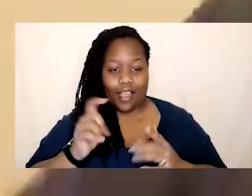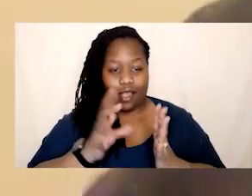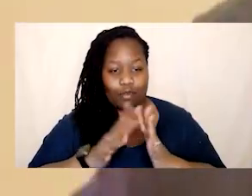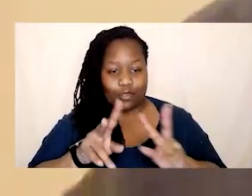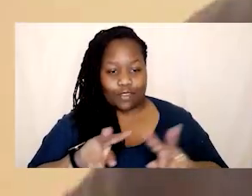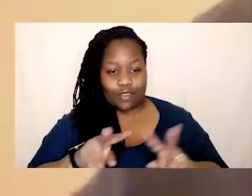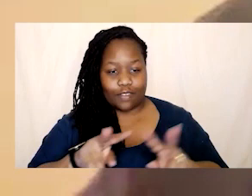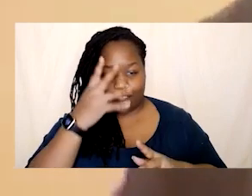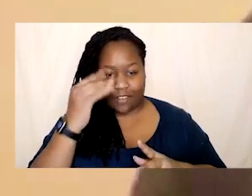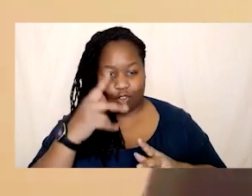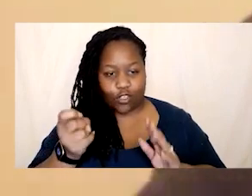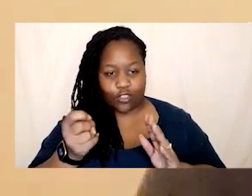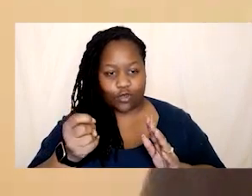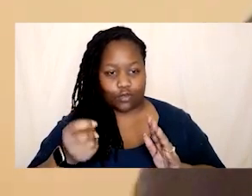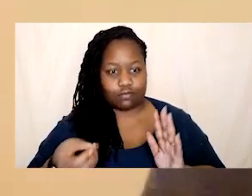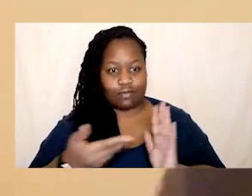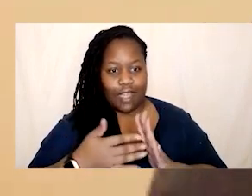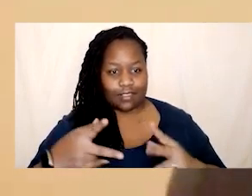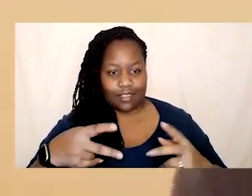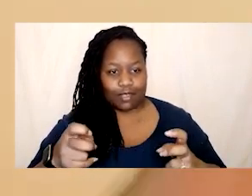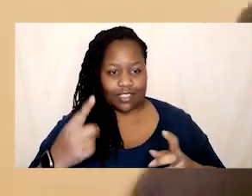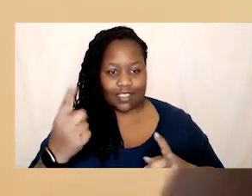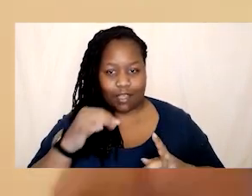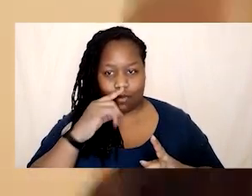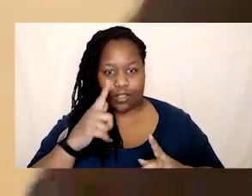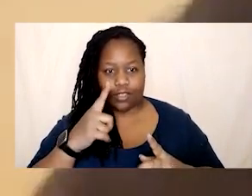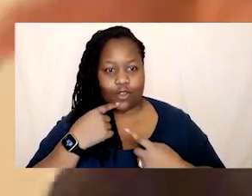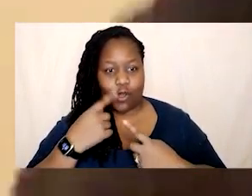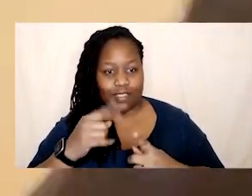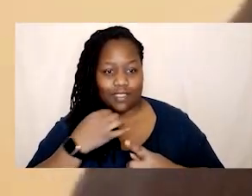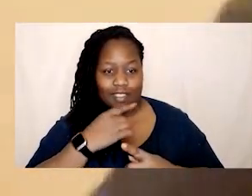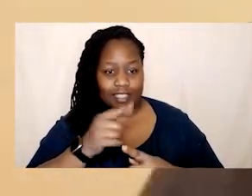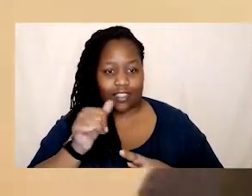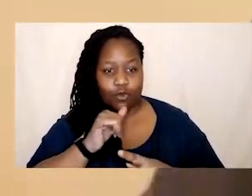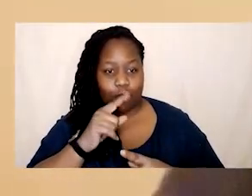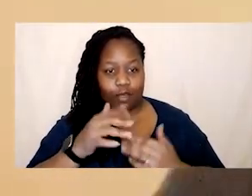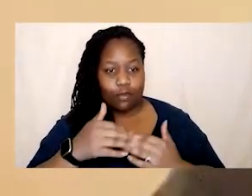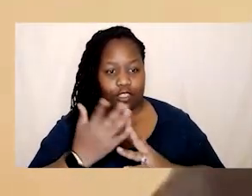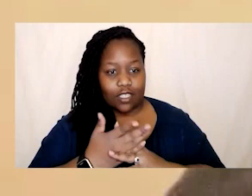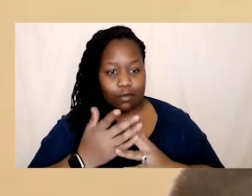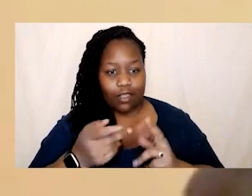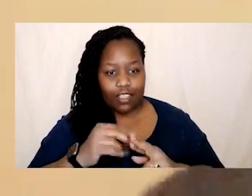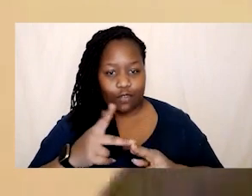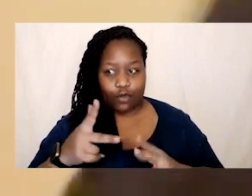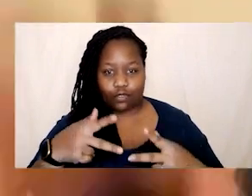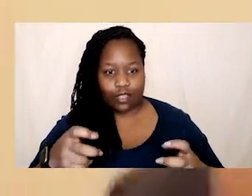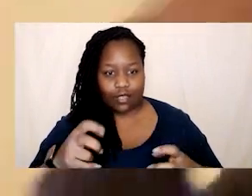don't know i fair do it copied and pasted it from the uh the the words into a caption